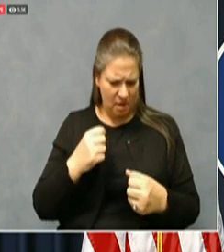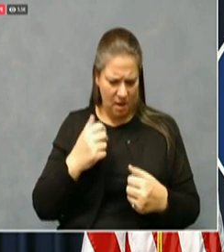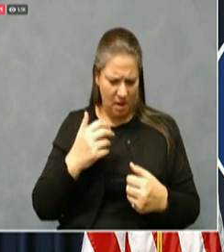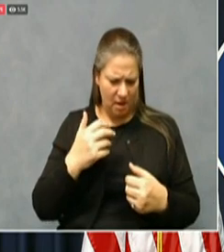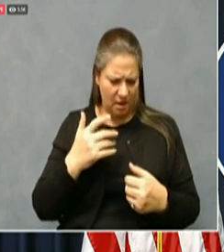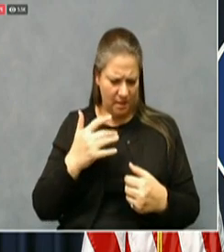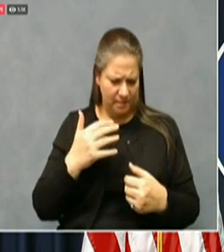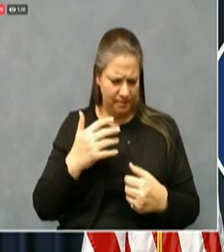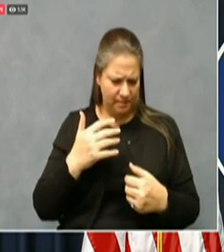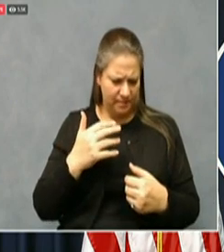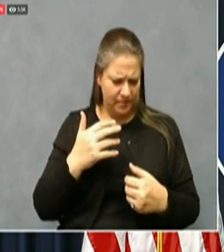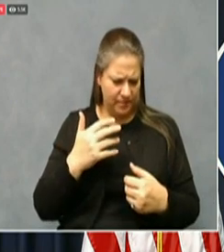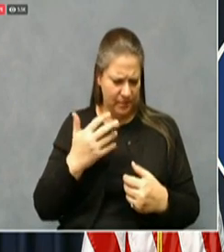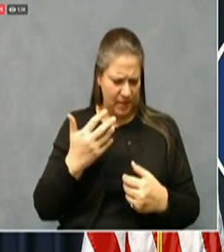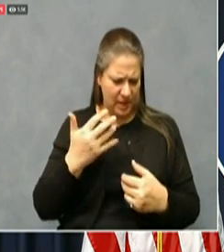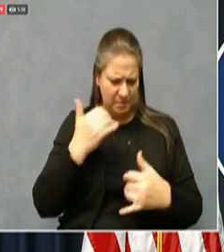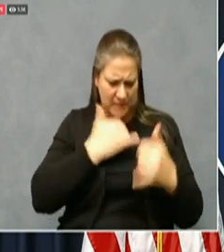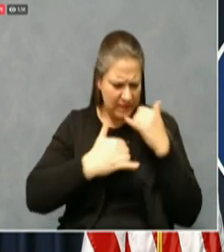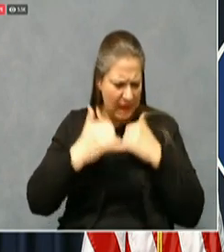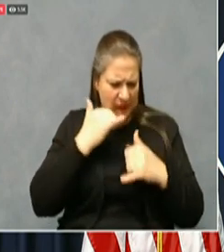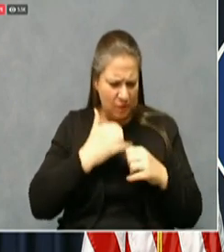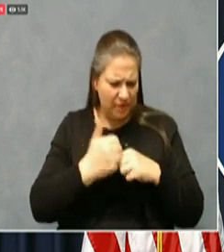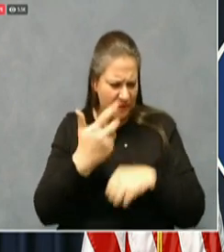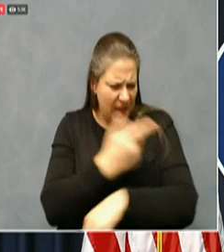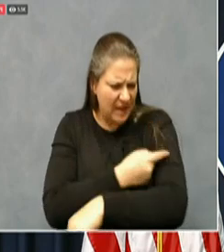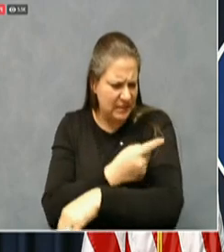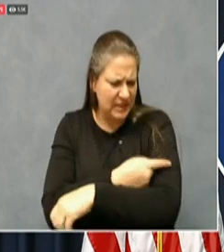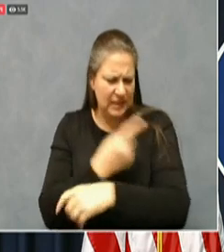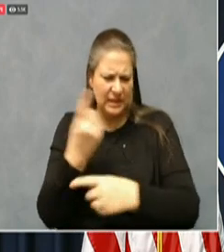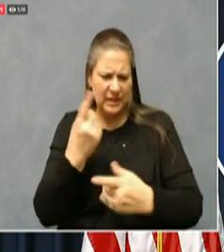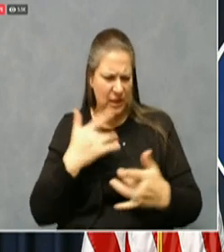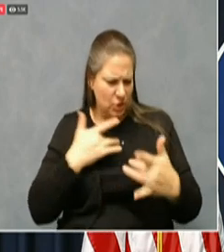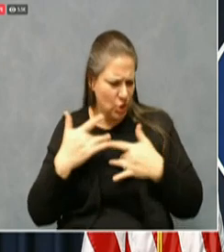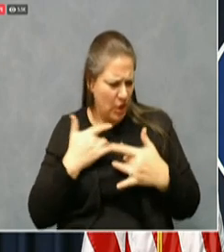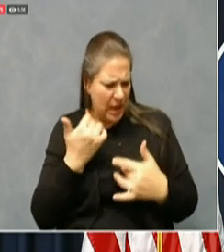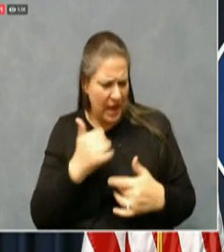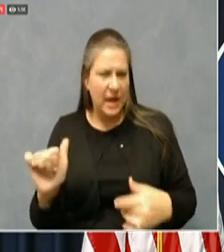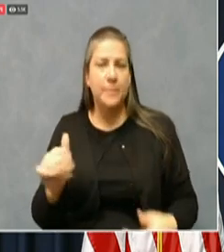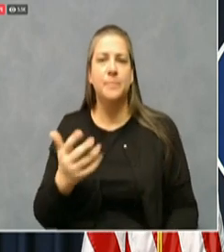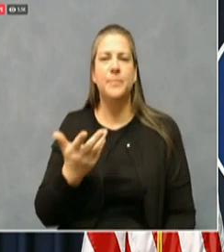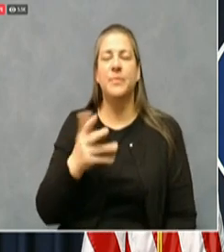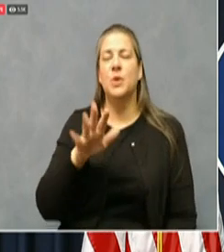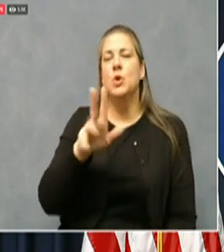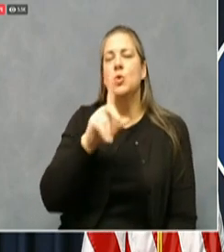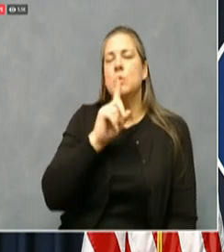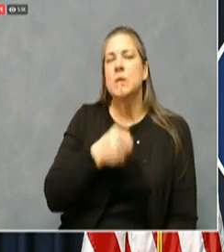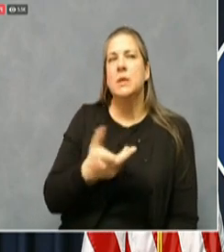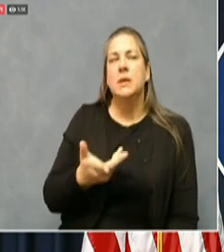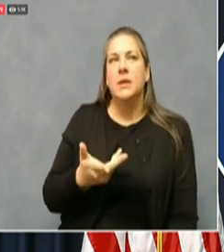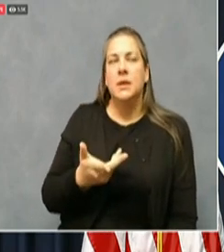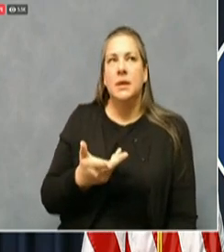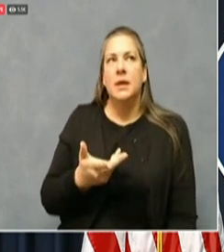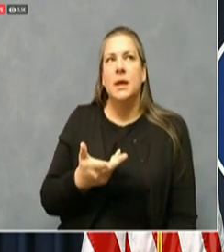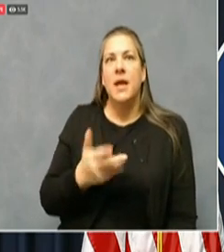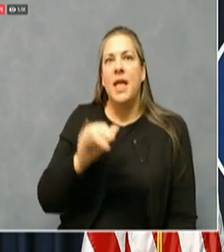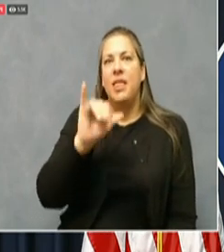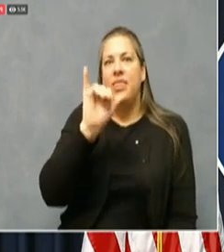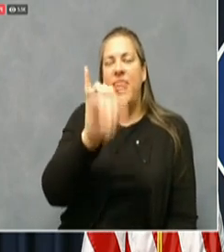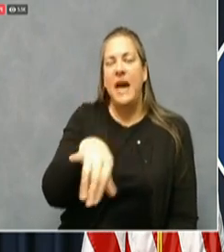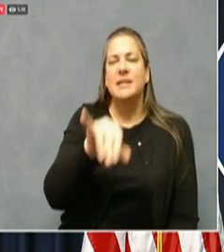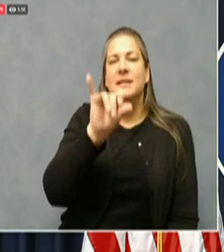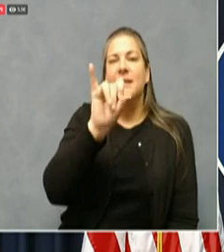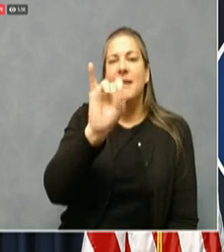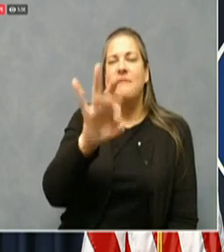night? That's more of when we have the really good problem of having a lot of vaccine